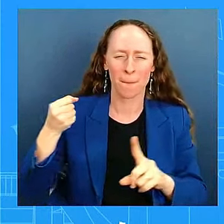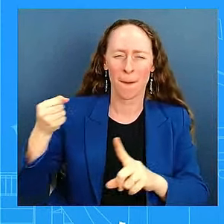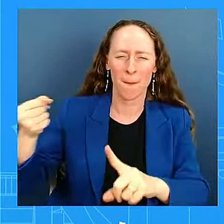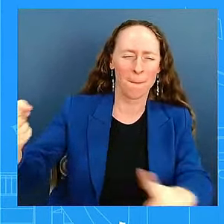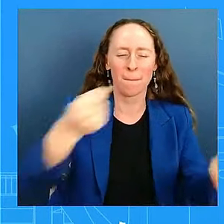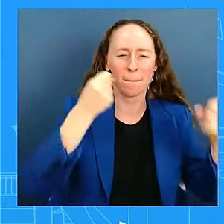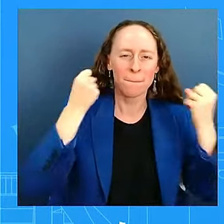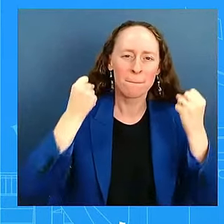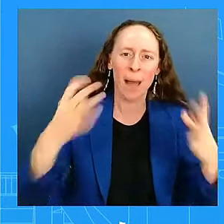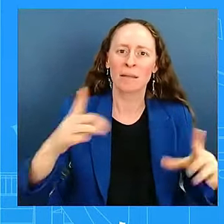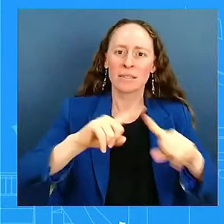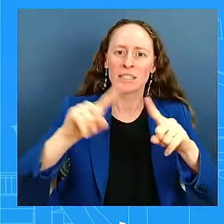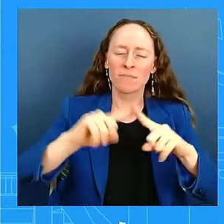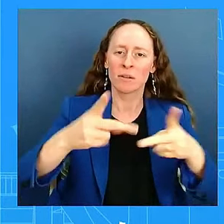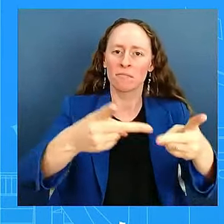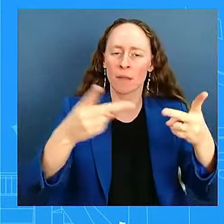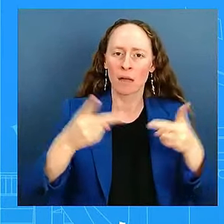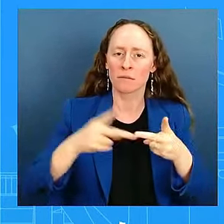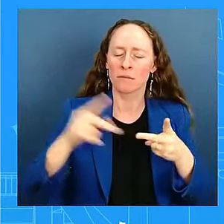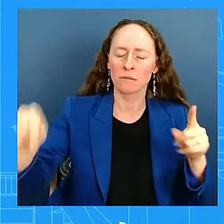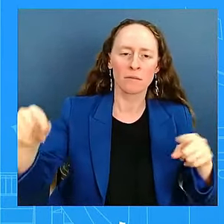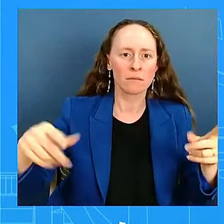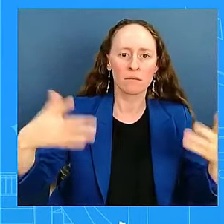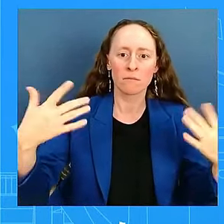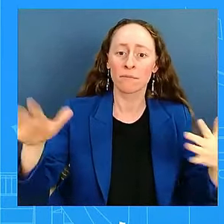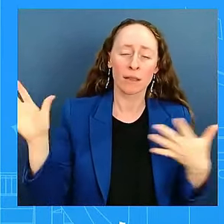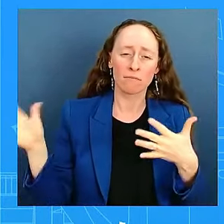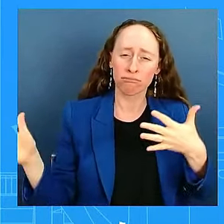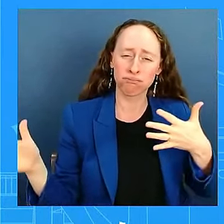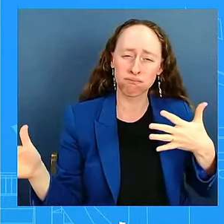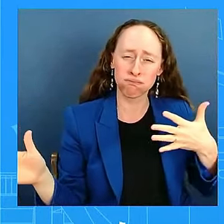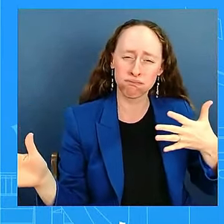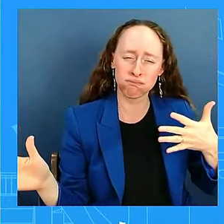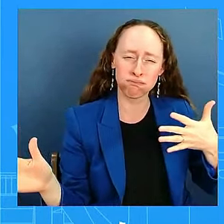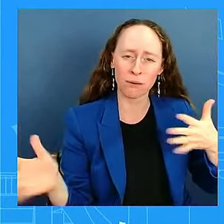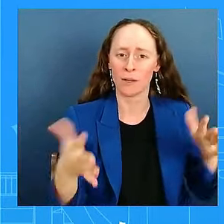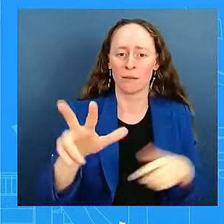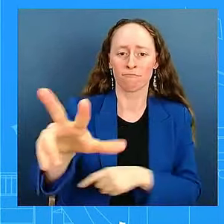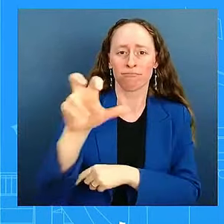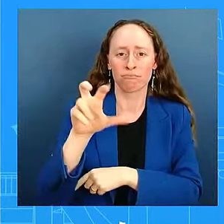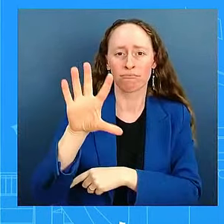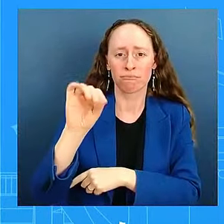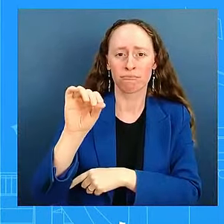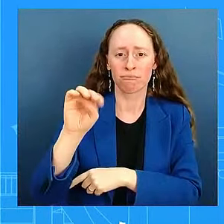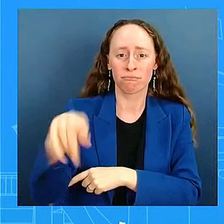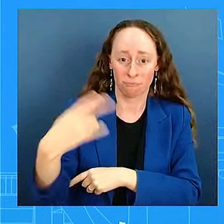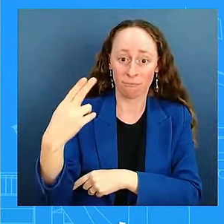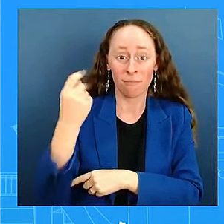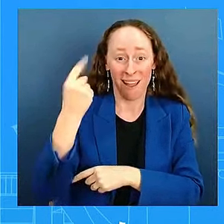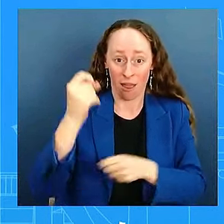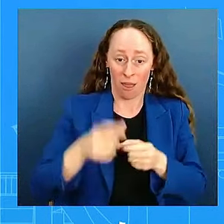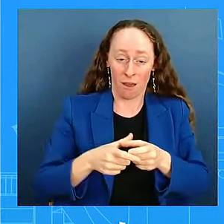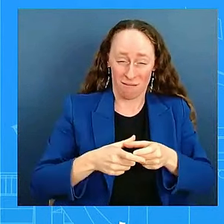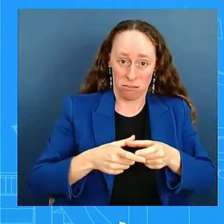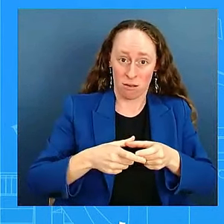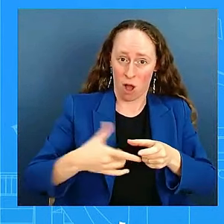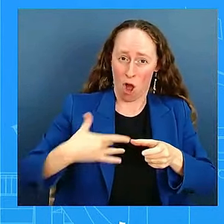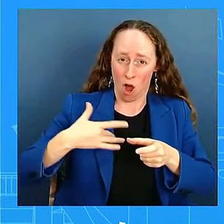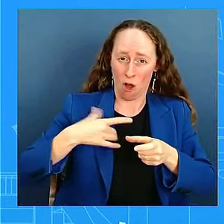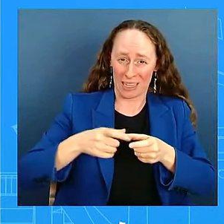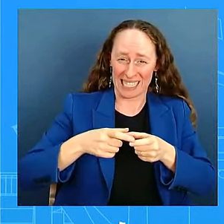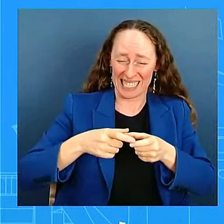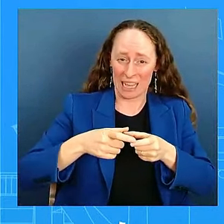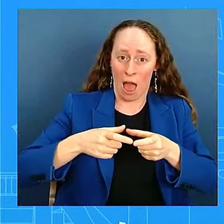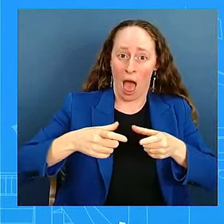stretched 350 miles from its center. More than 100 fatalities have been reported. Hundreds and